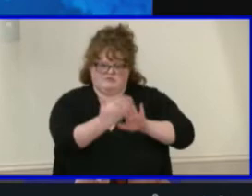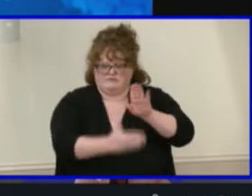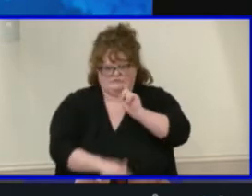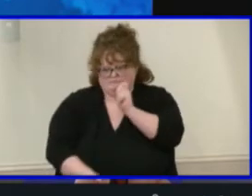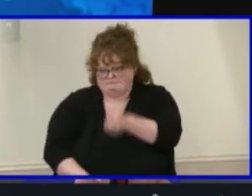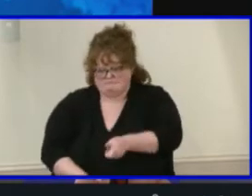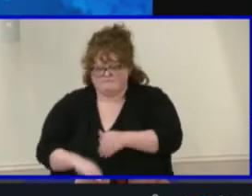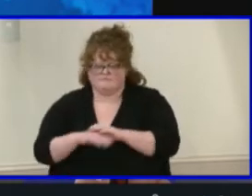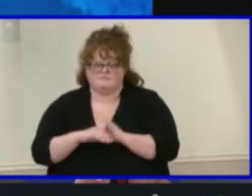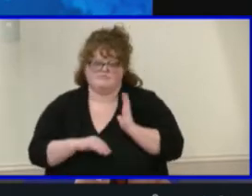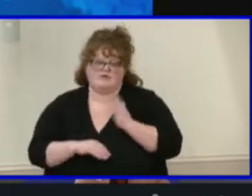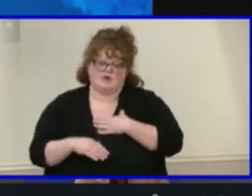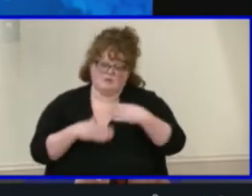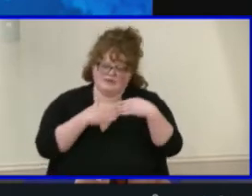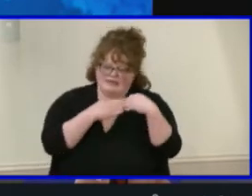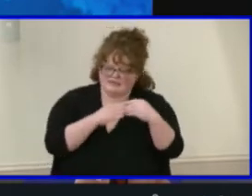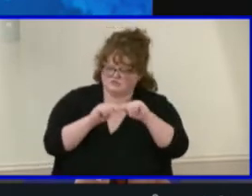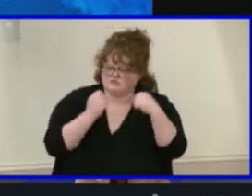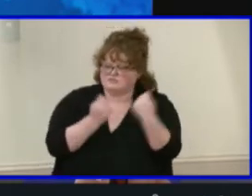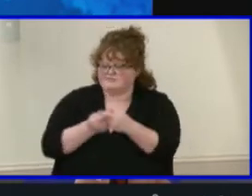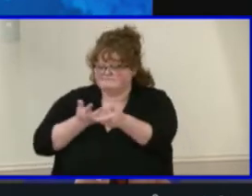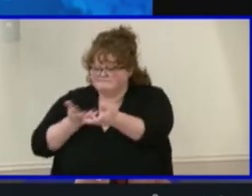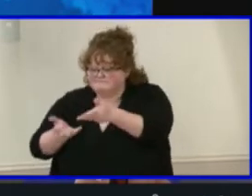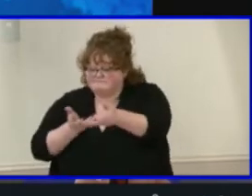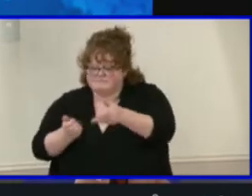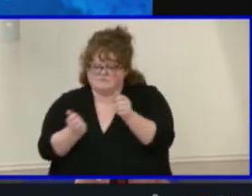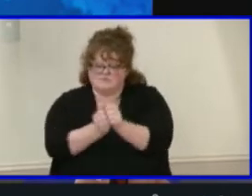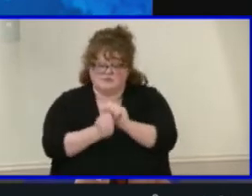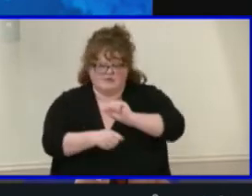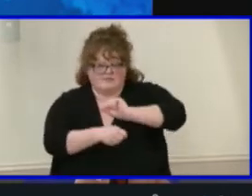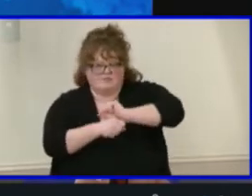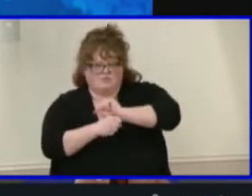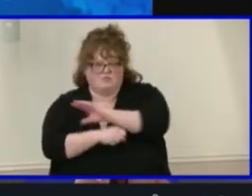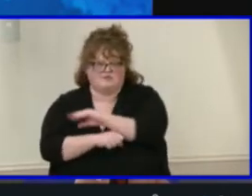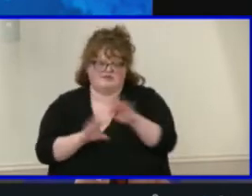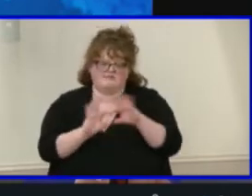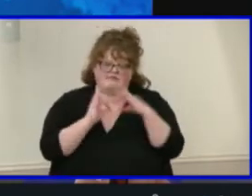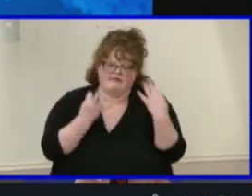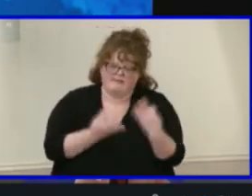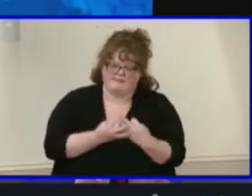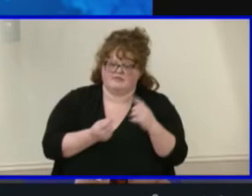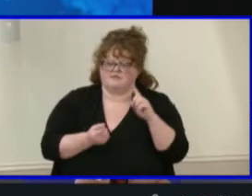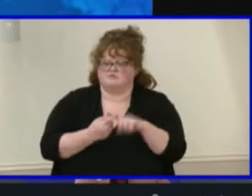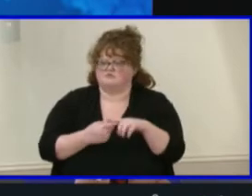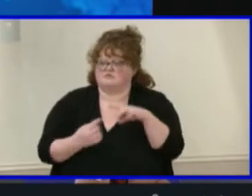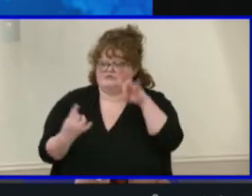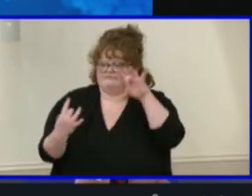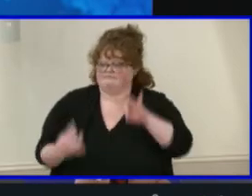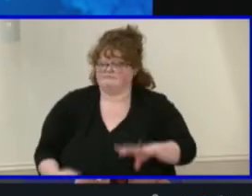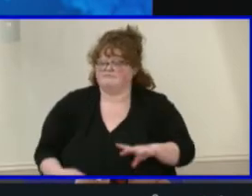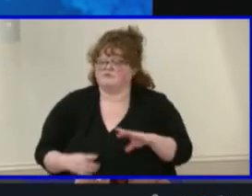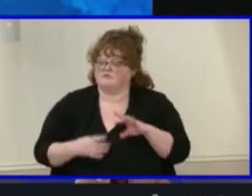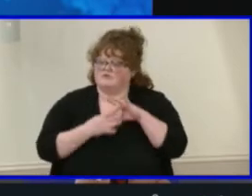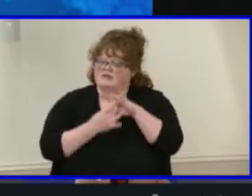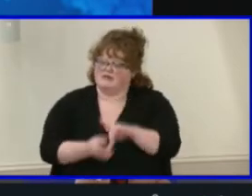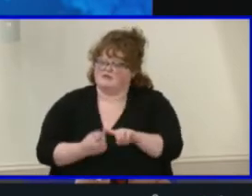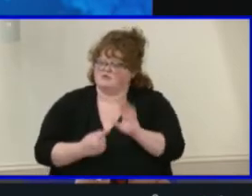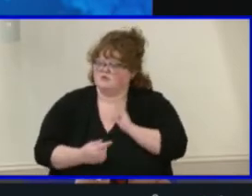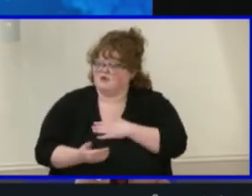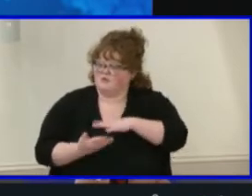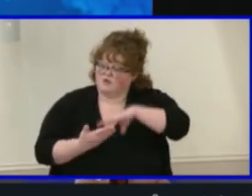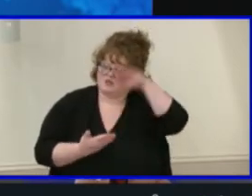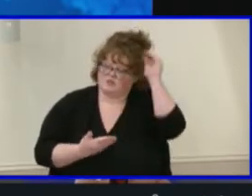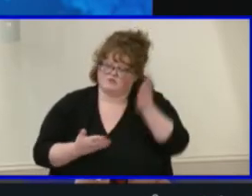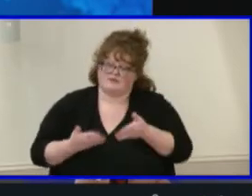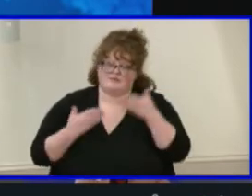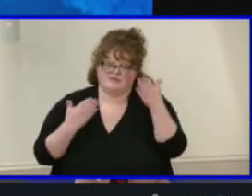team has worked closely with our employees and families to ascertain input for our learning recommendations. As